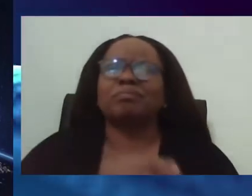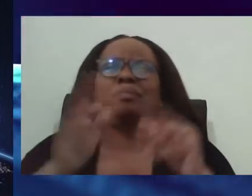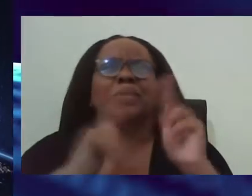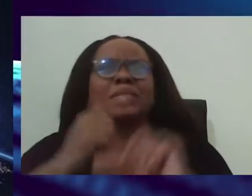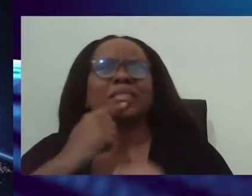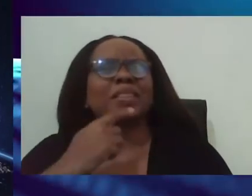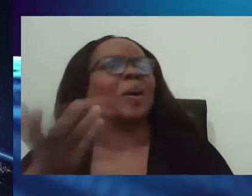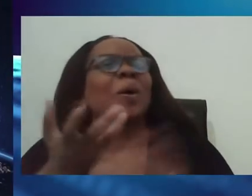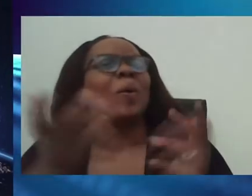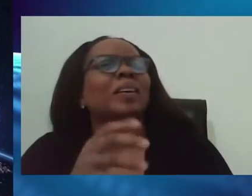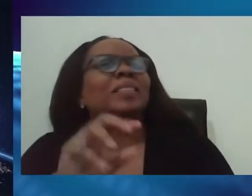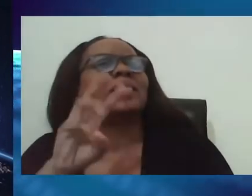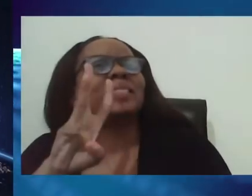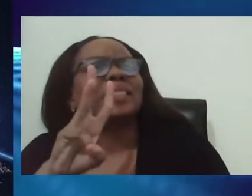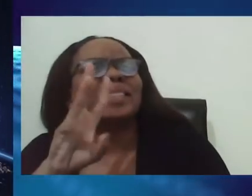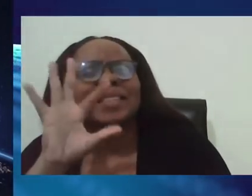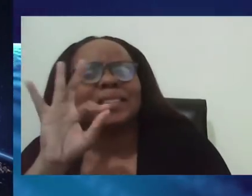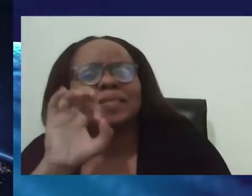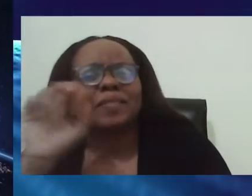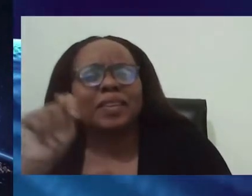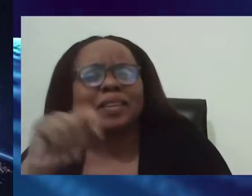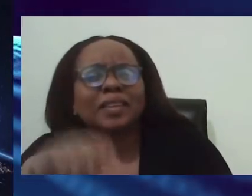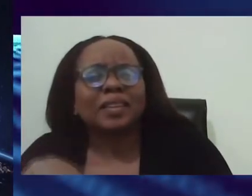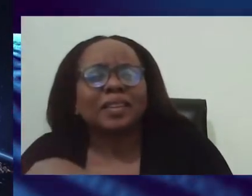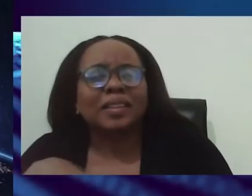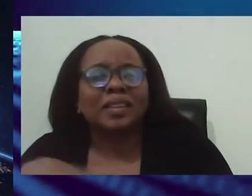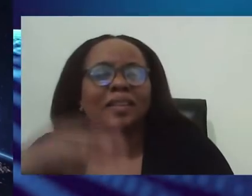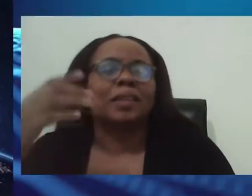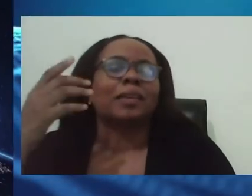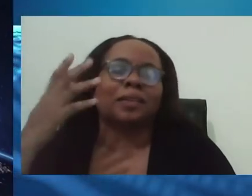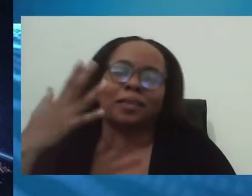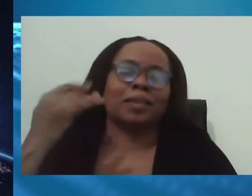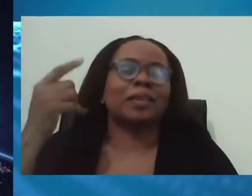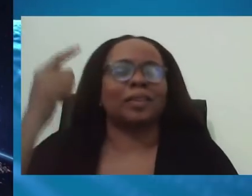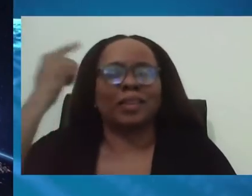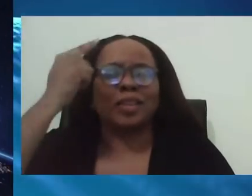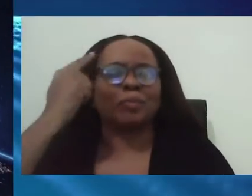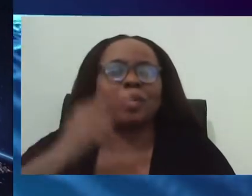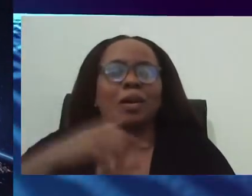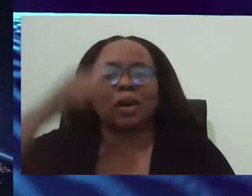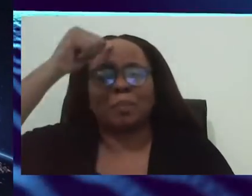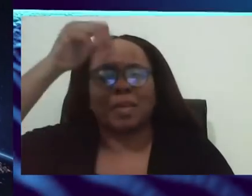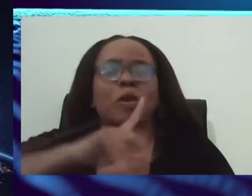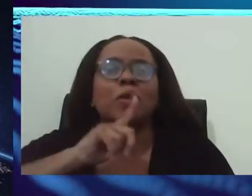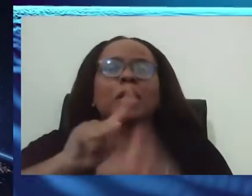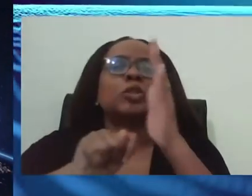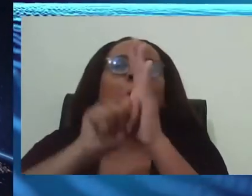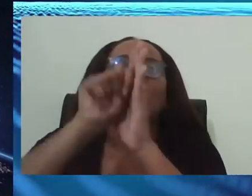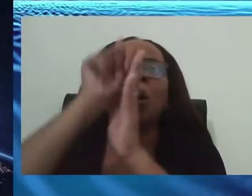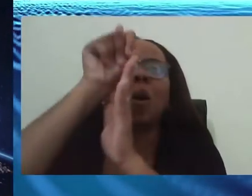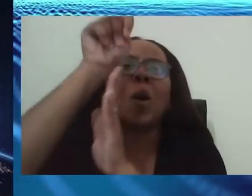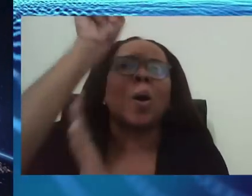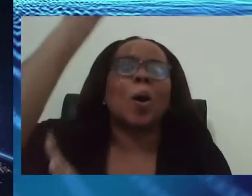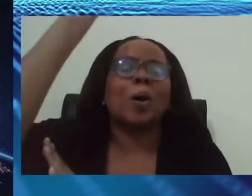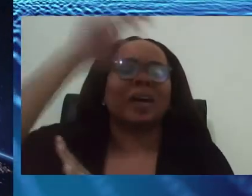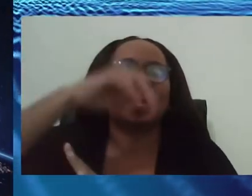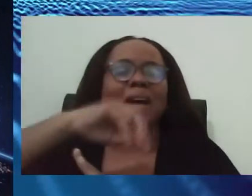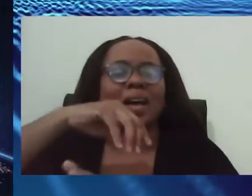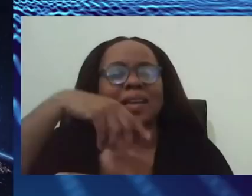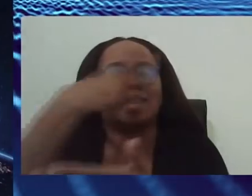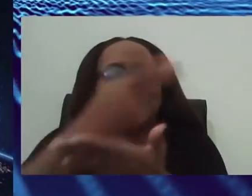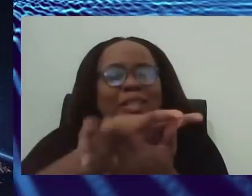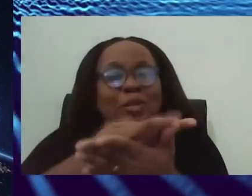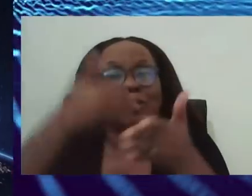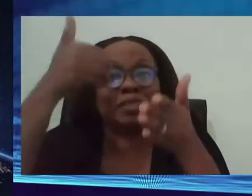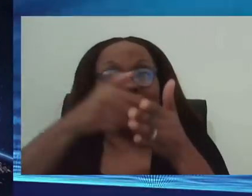what really six feet? Think about it as a very, very tall man who's laying down between you and the person next to you. Okay. That's a very easy way to think about it. And